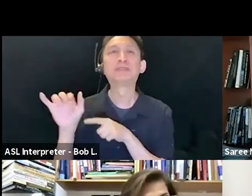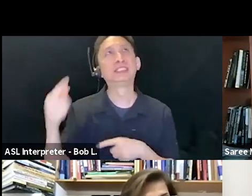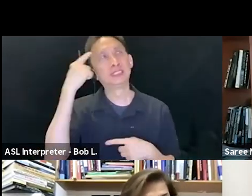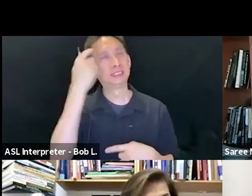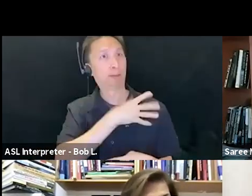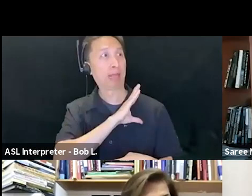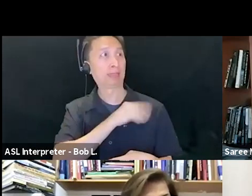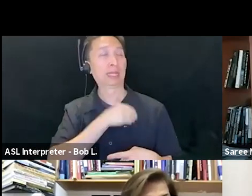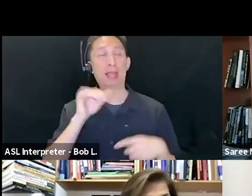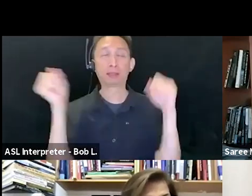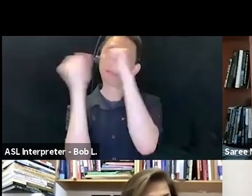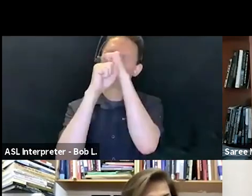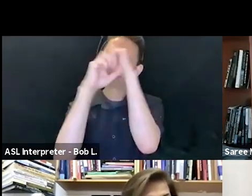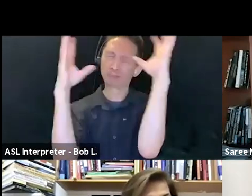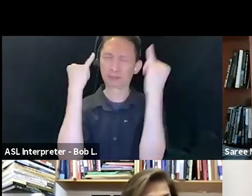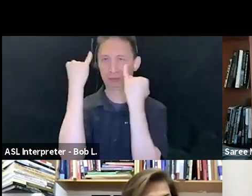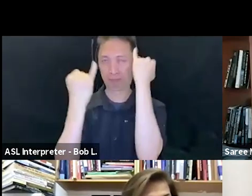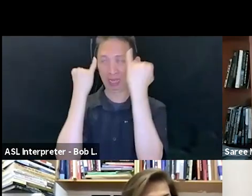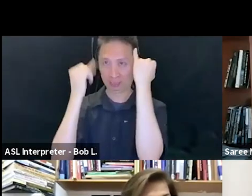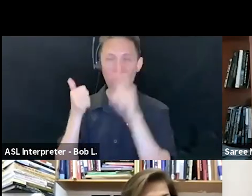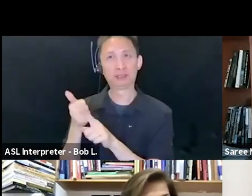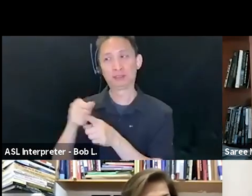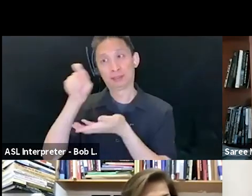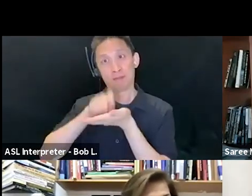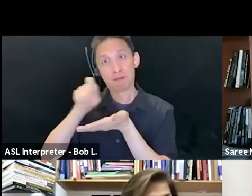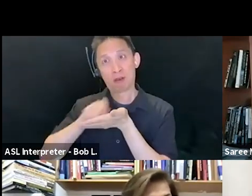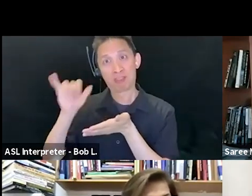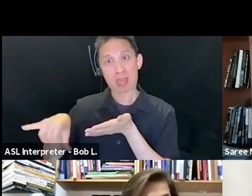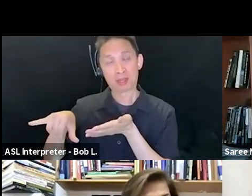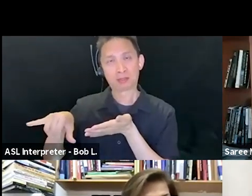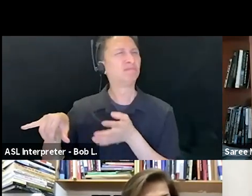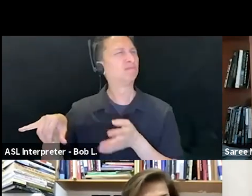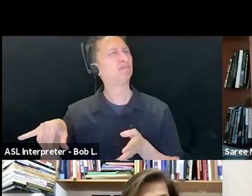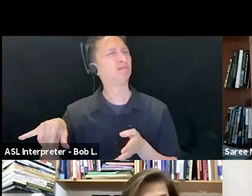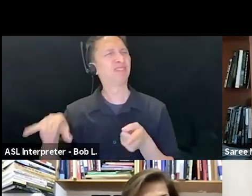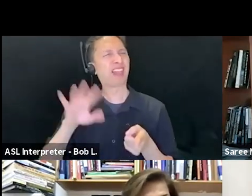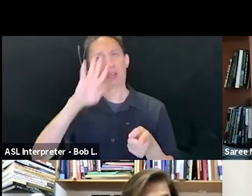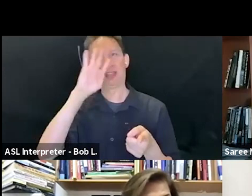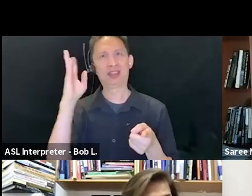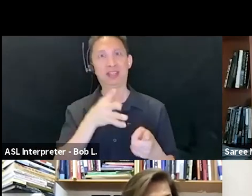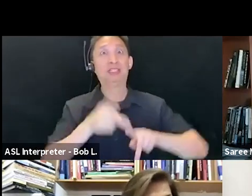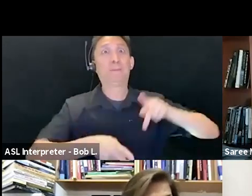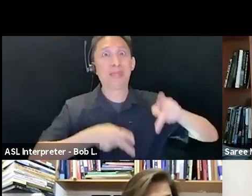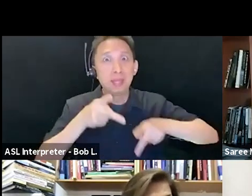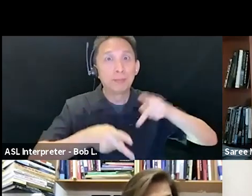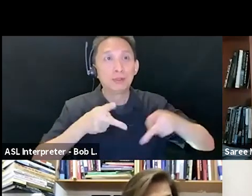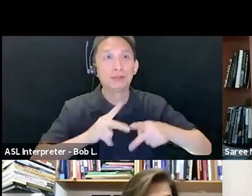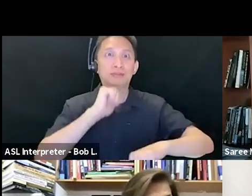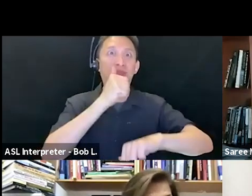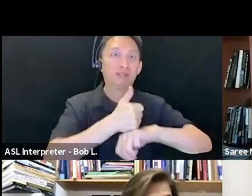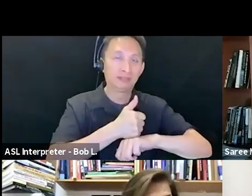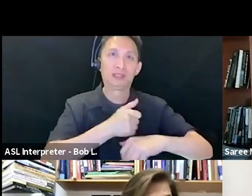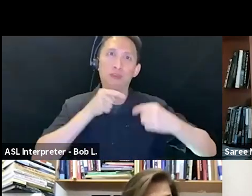domain, the one that Said in some sense authored. But this would neglect the concrete historical realities, including the concrete